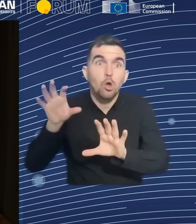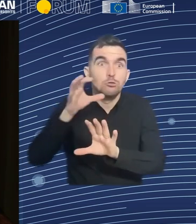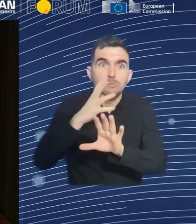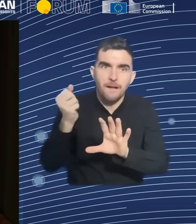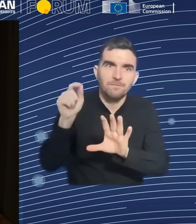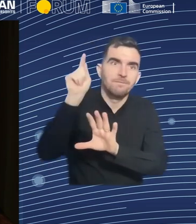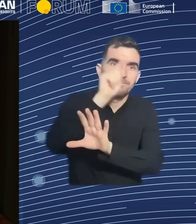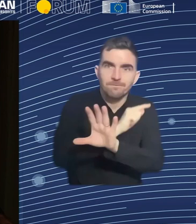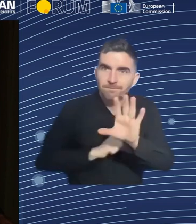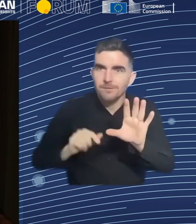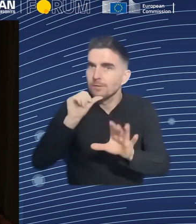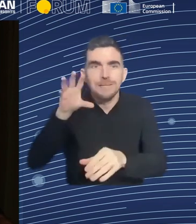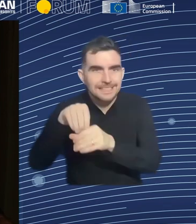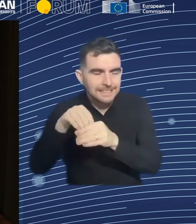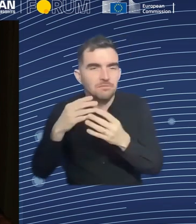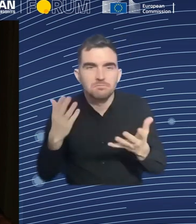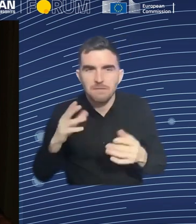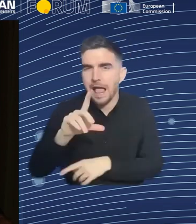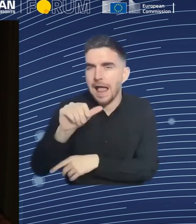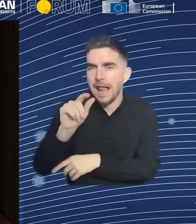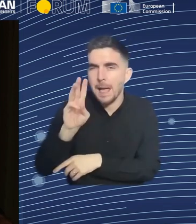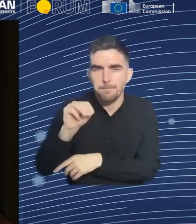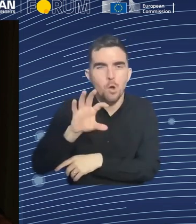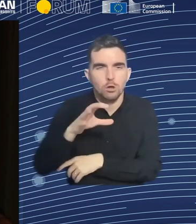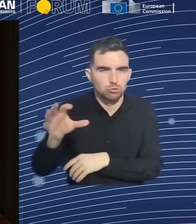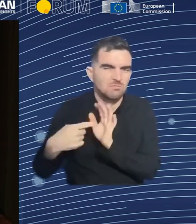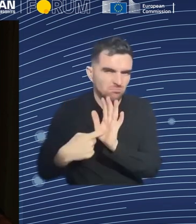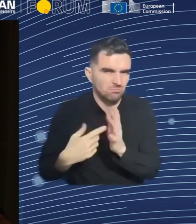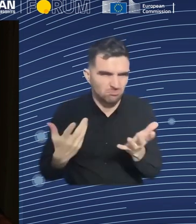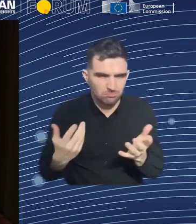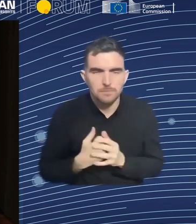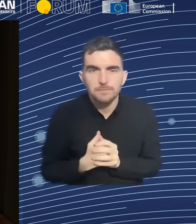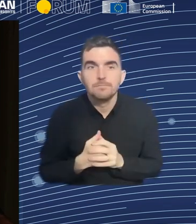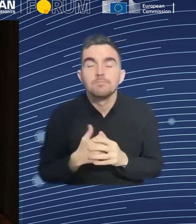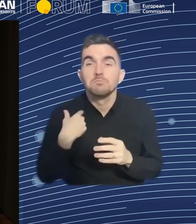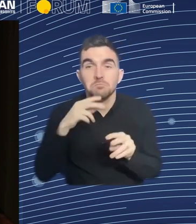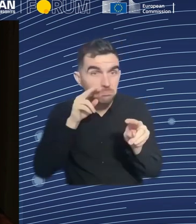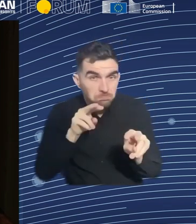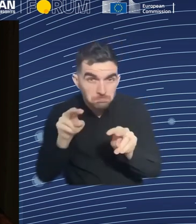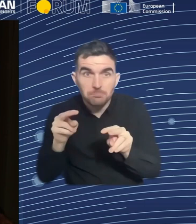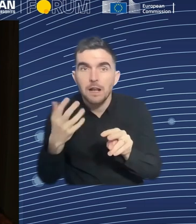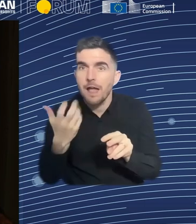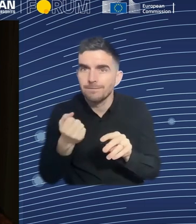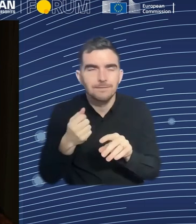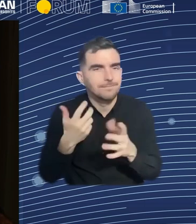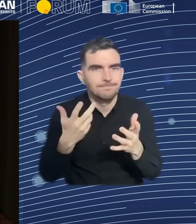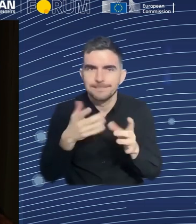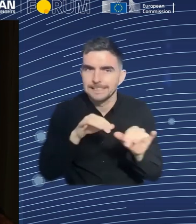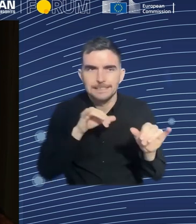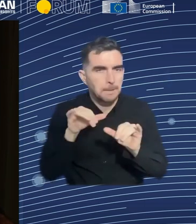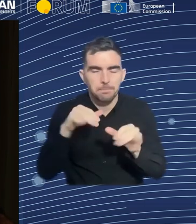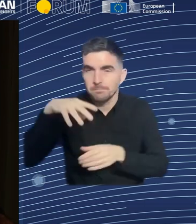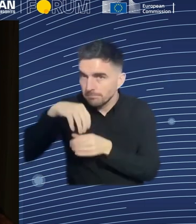is the same paradox. I believe we also have seen inside the union, but now I'm talking about our partner countries. So we have we have had for a long time. We've known this